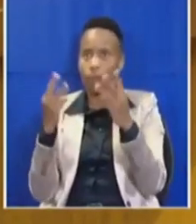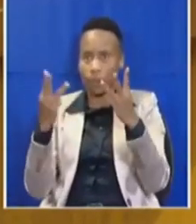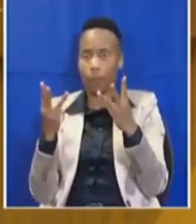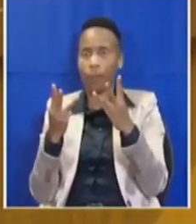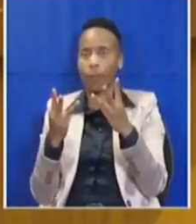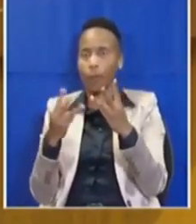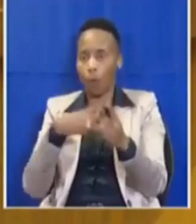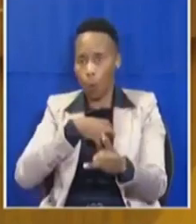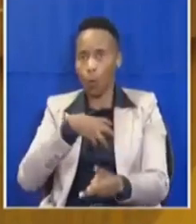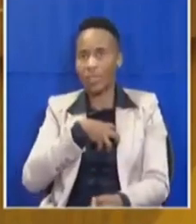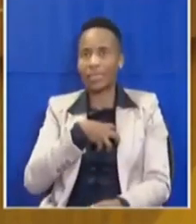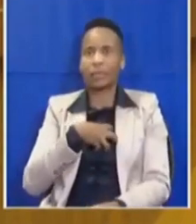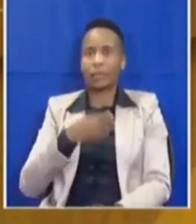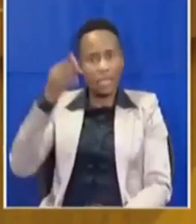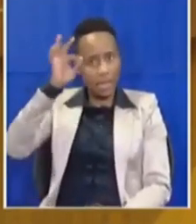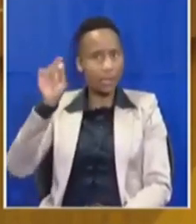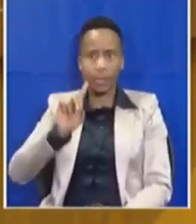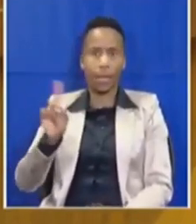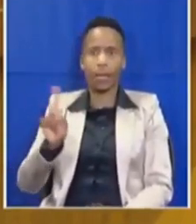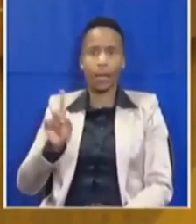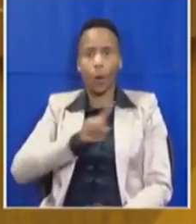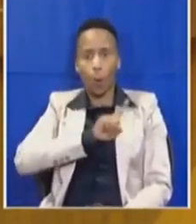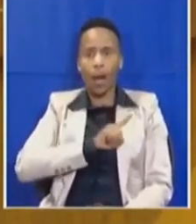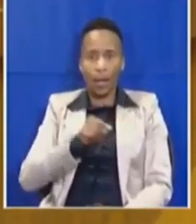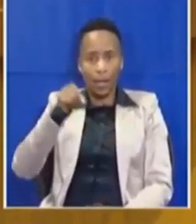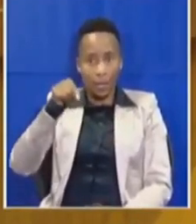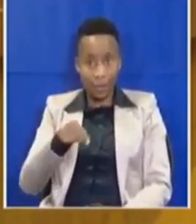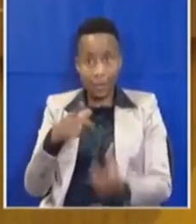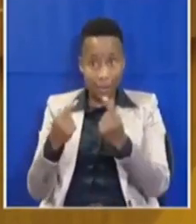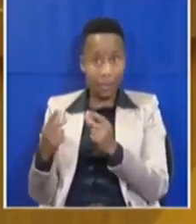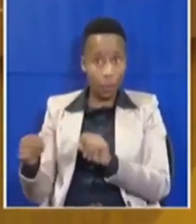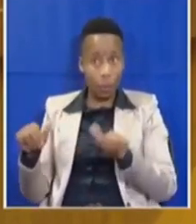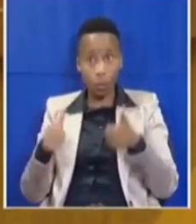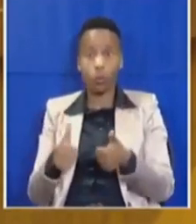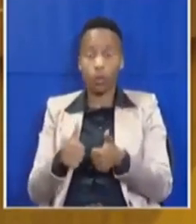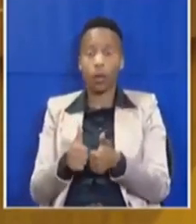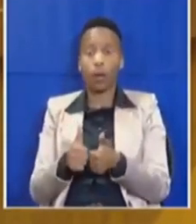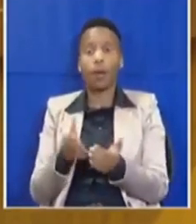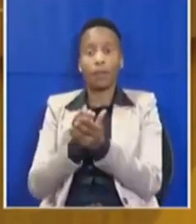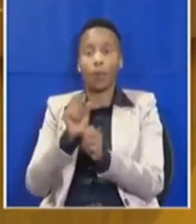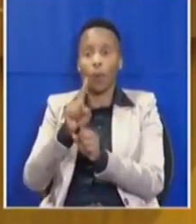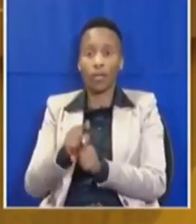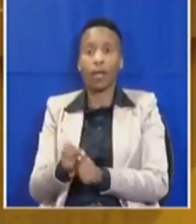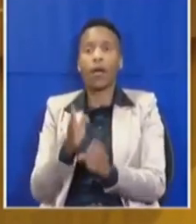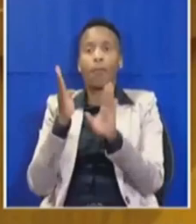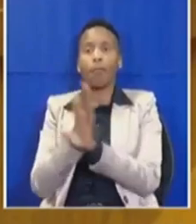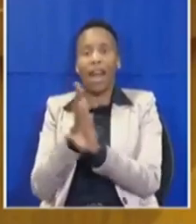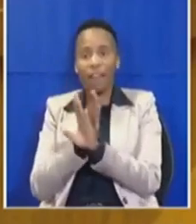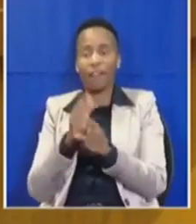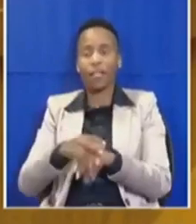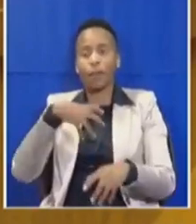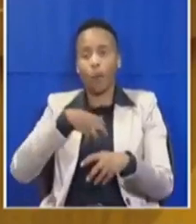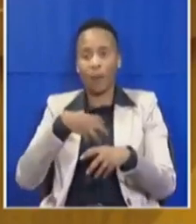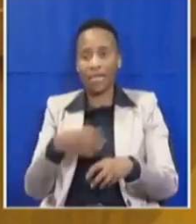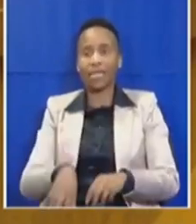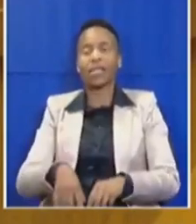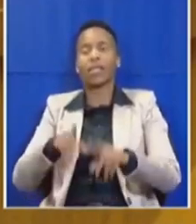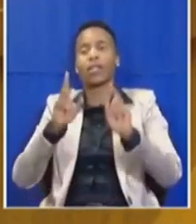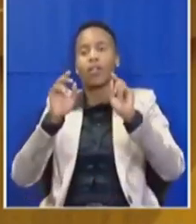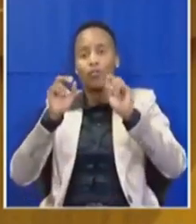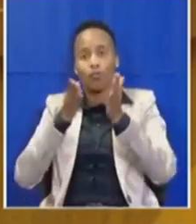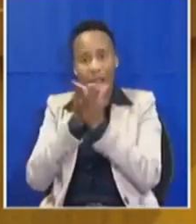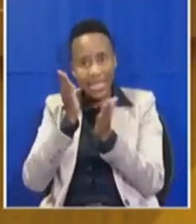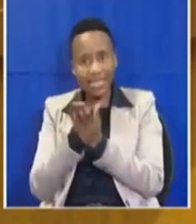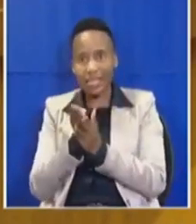state. Because this, if this is done properly, it will ensure private property rights and ultimately the rule of law, not the